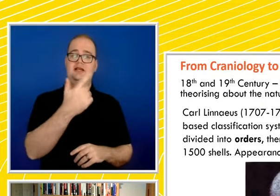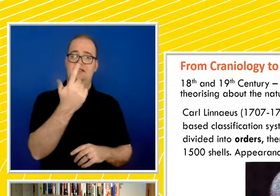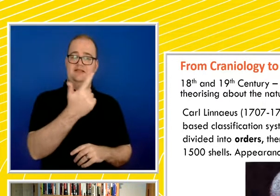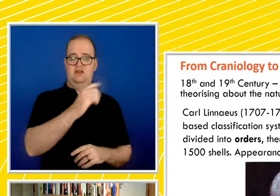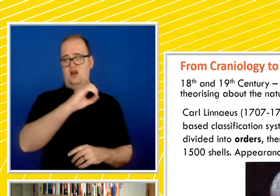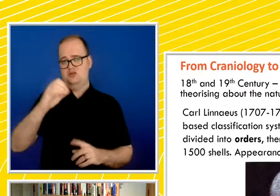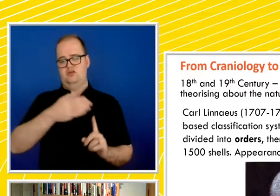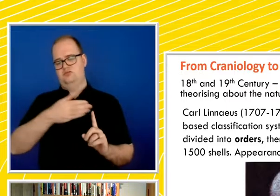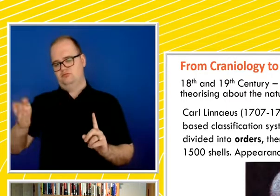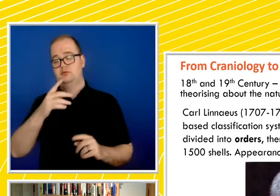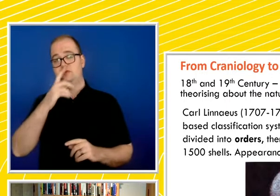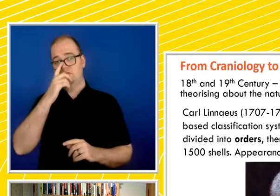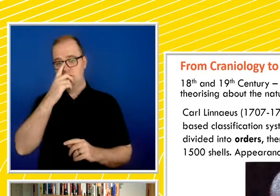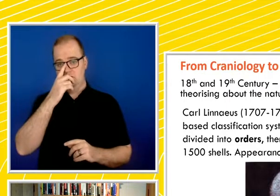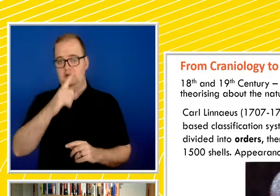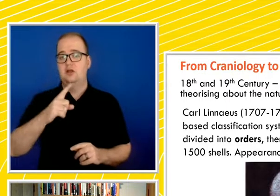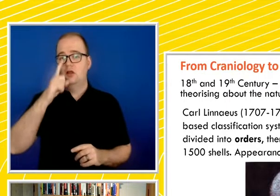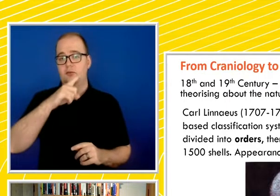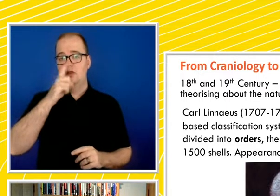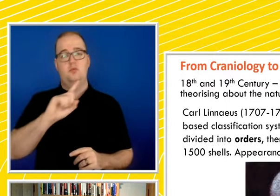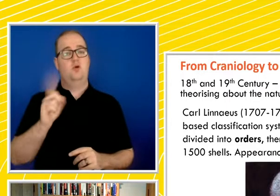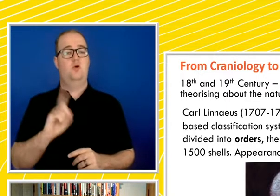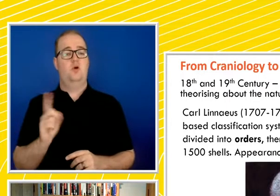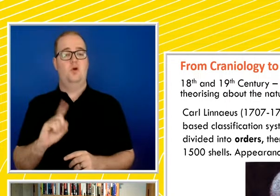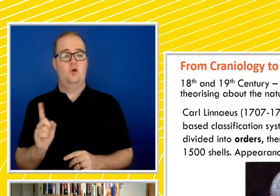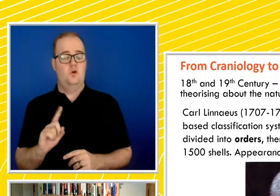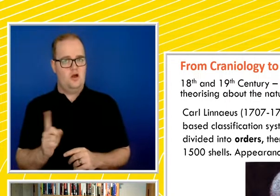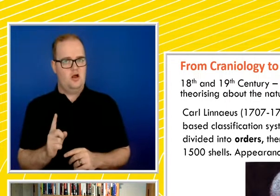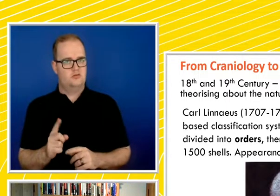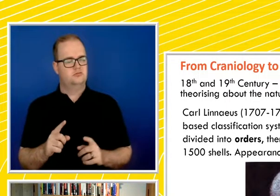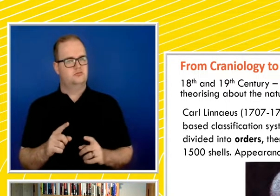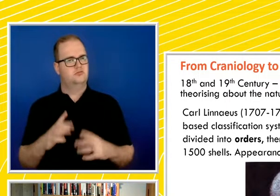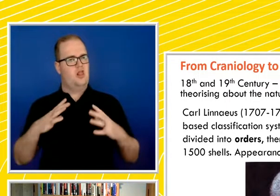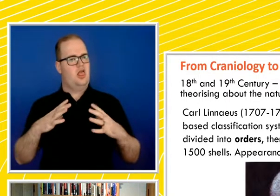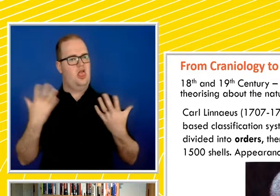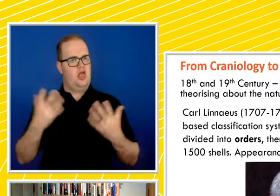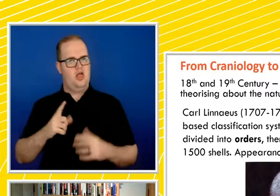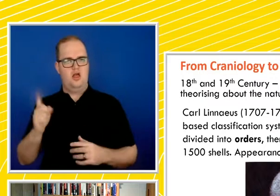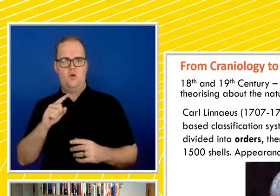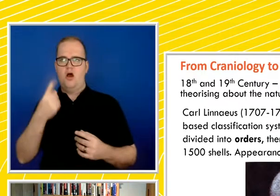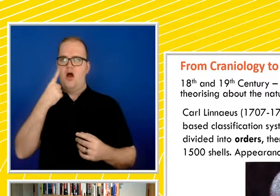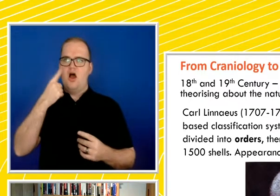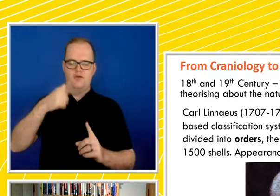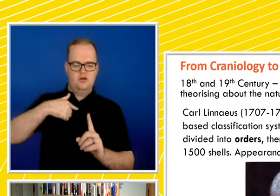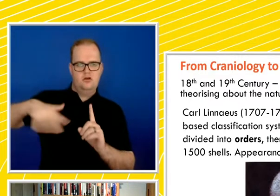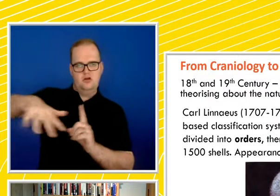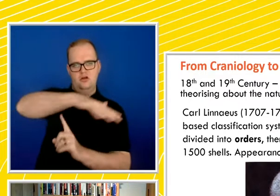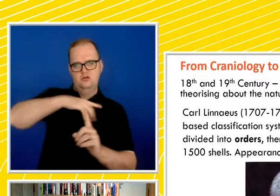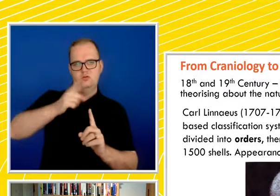predilection to dissect and scrutinise his natural environment. He always has.